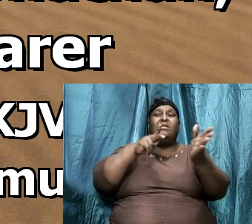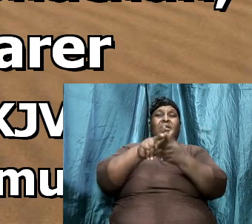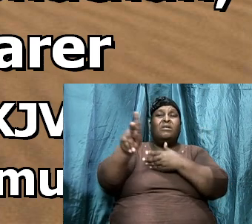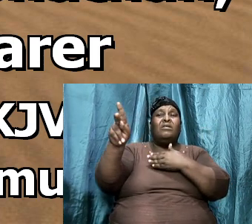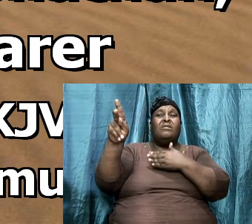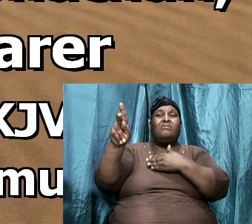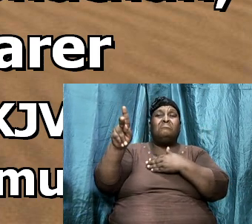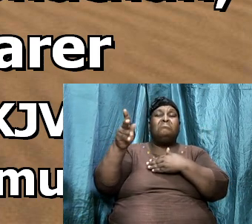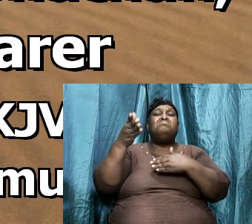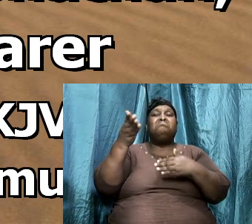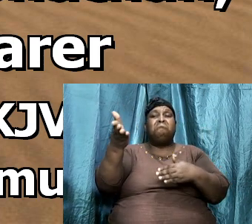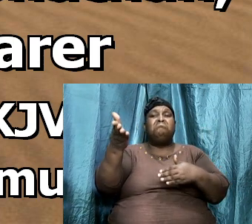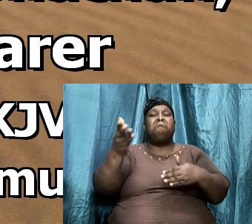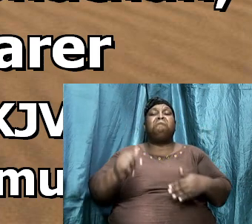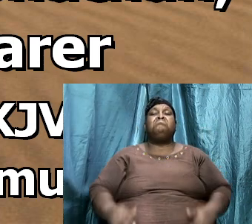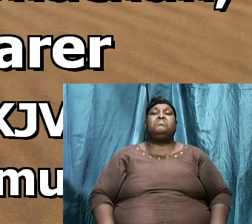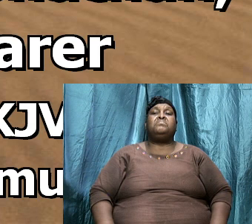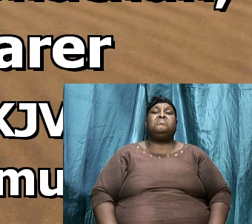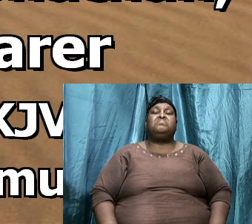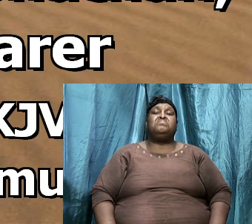so what he said